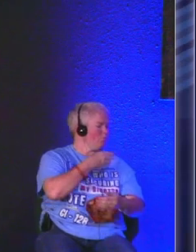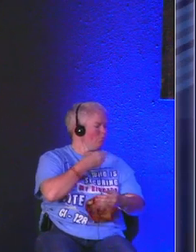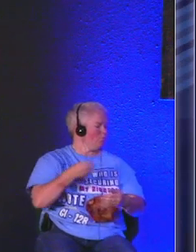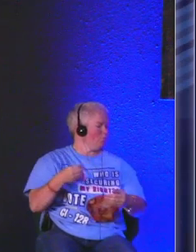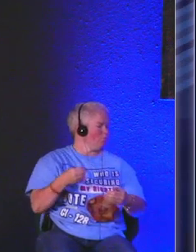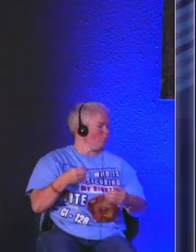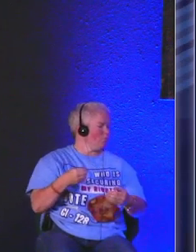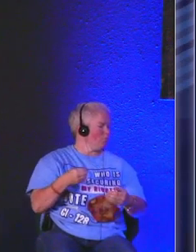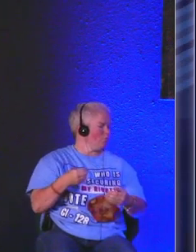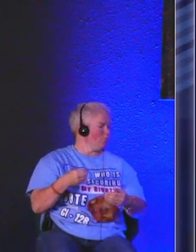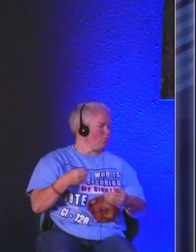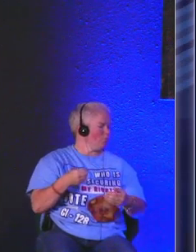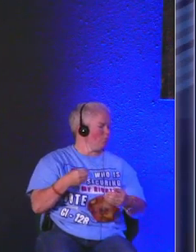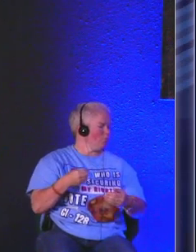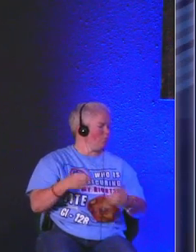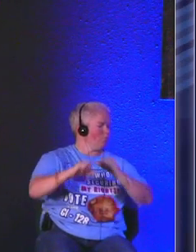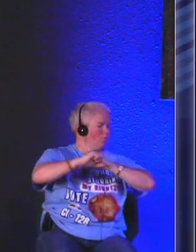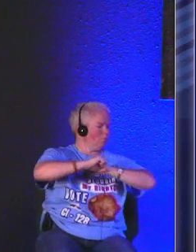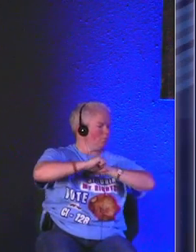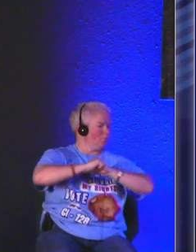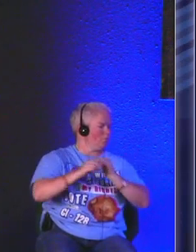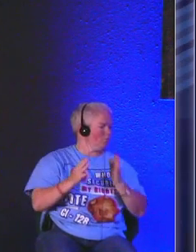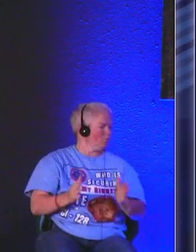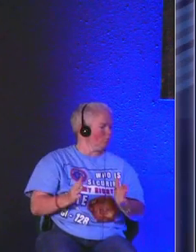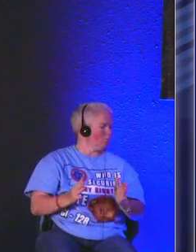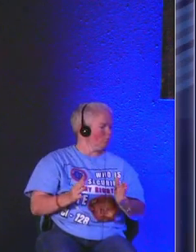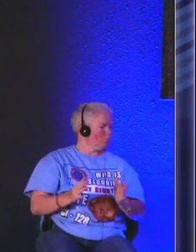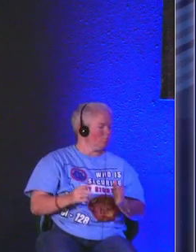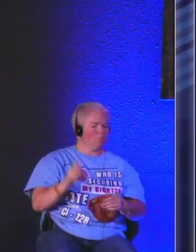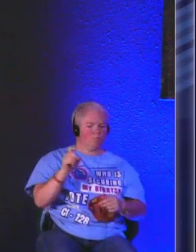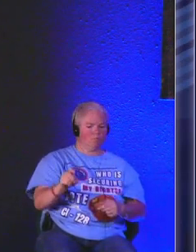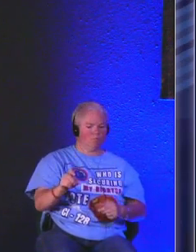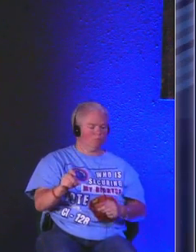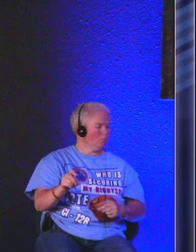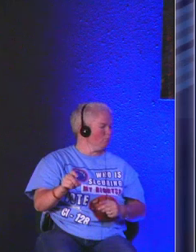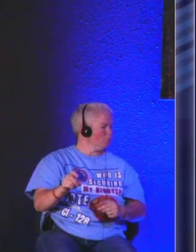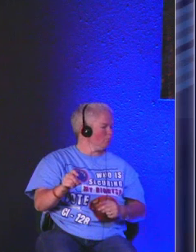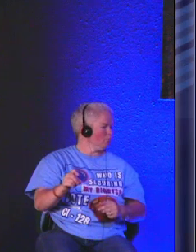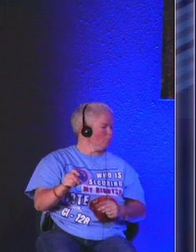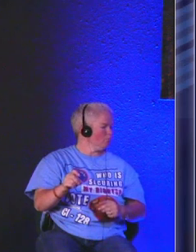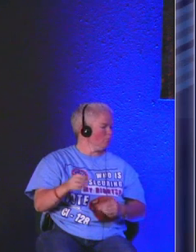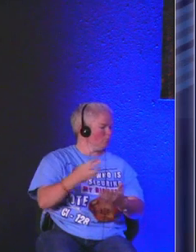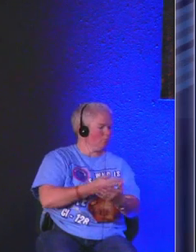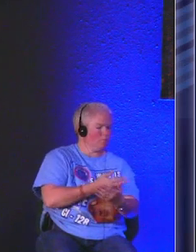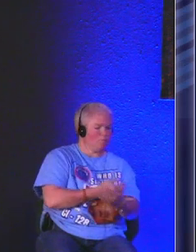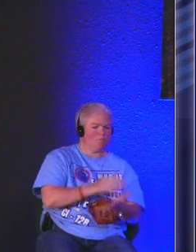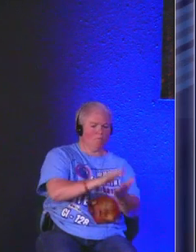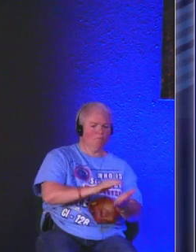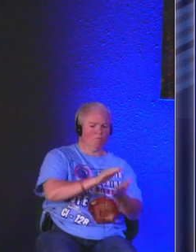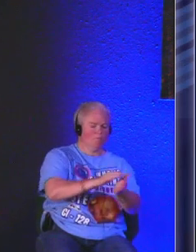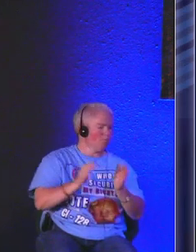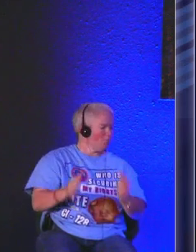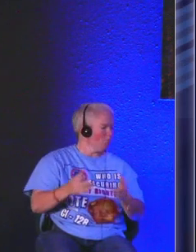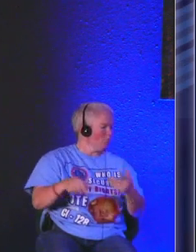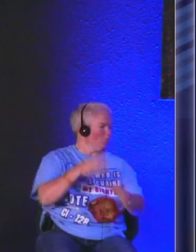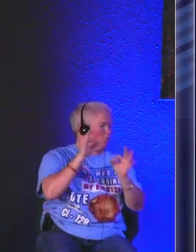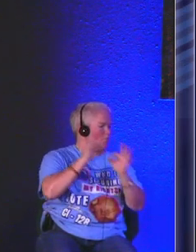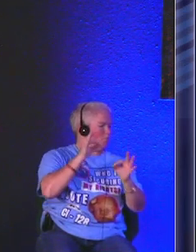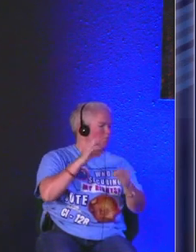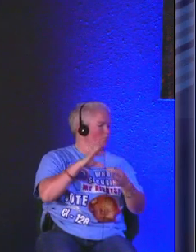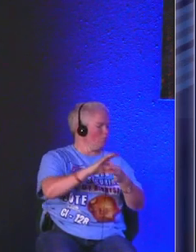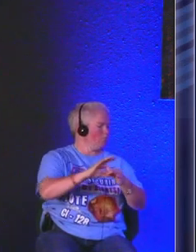the shepherd is also the one who rescues those in need the shepherd has a special